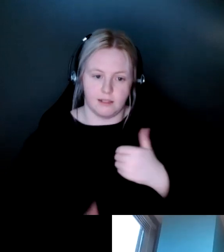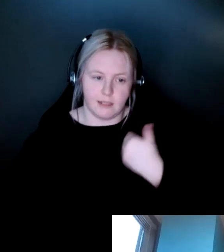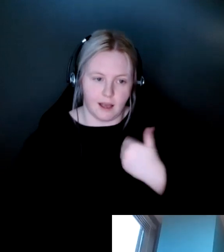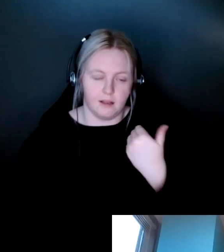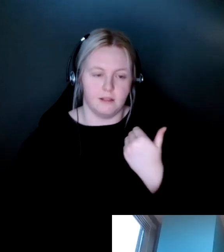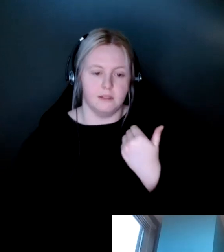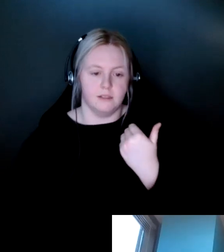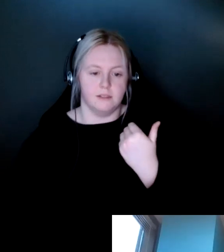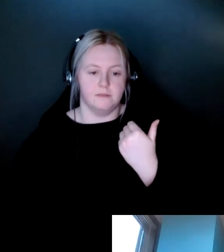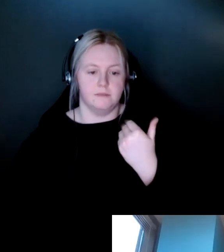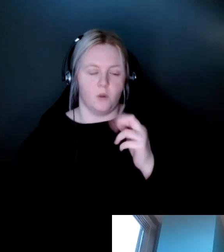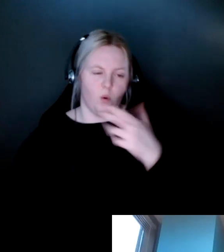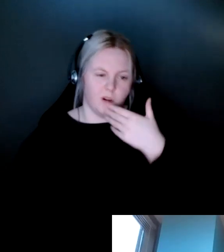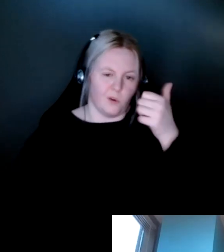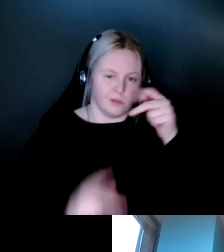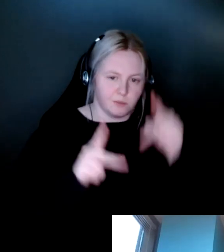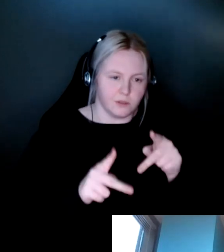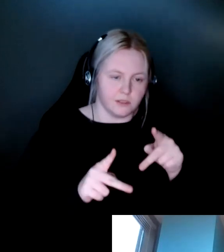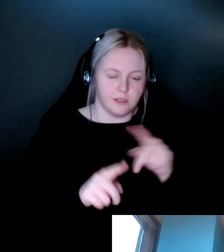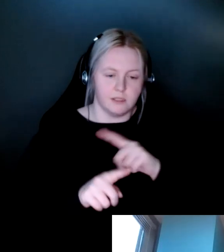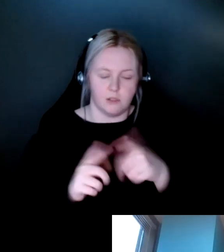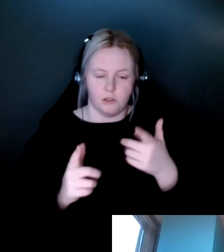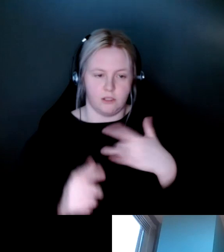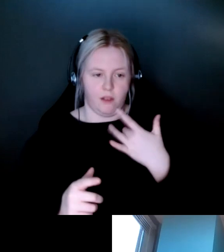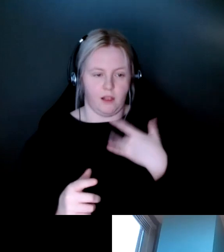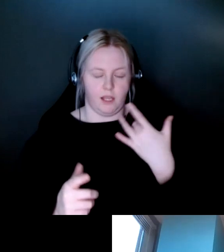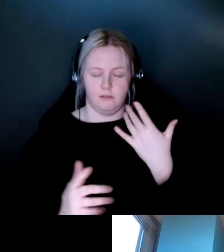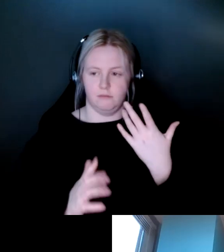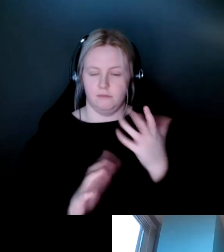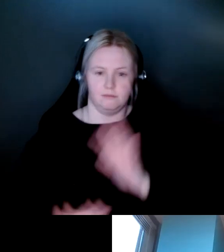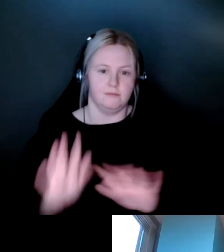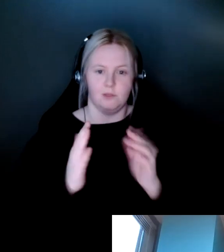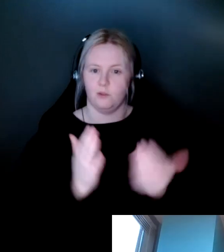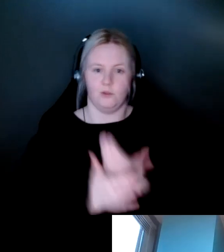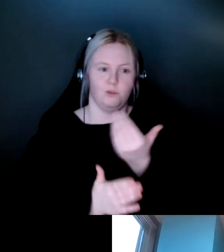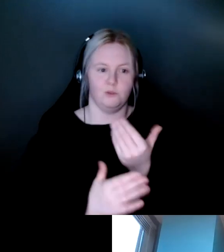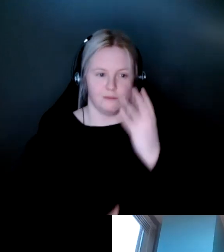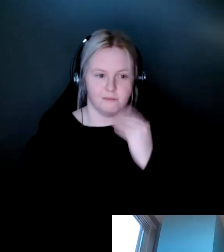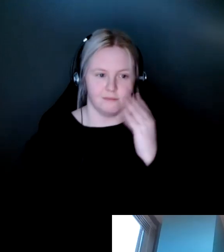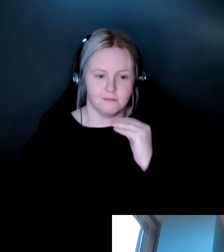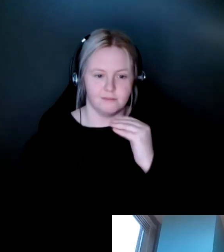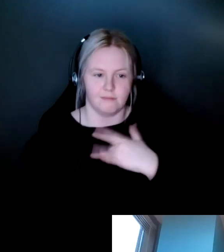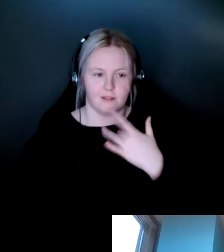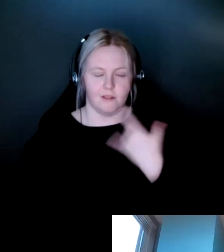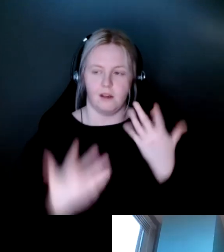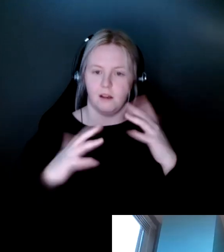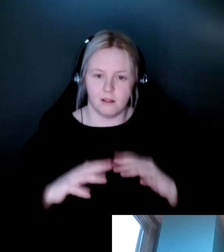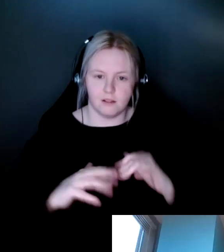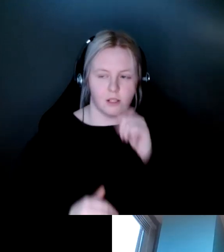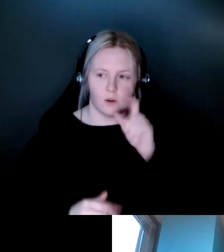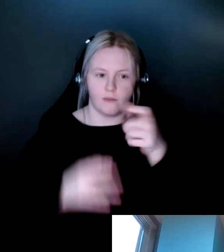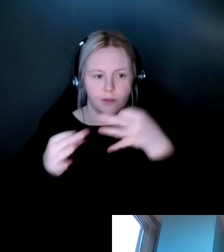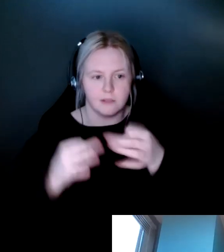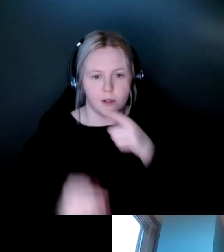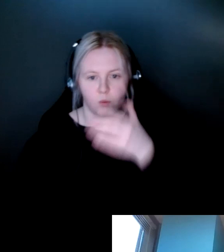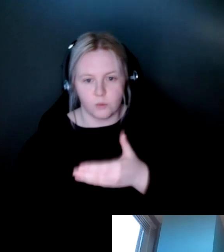person with vision loss. So it was just such a refreshing experience to walk into the room and not have to explain myself for one